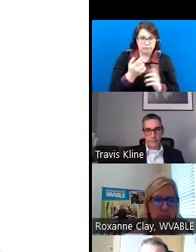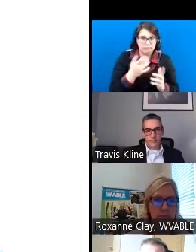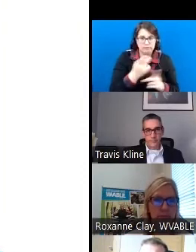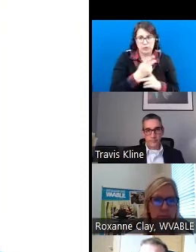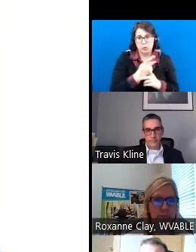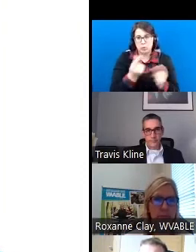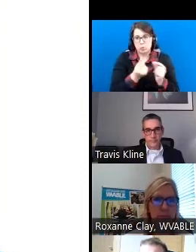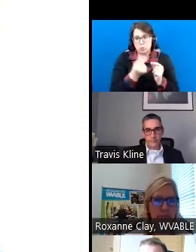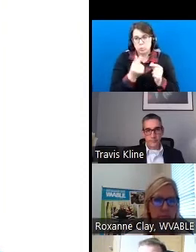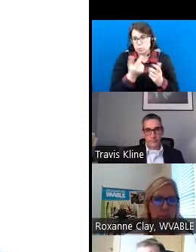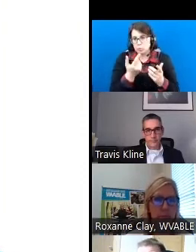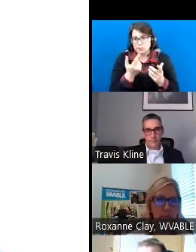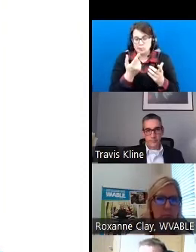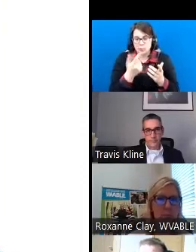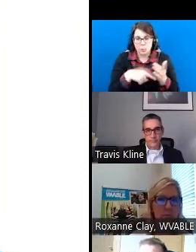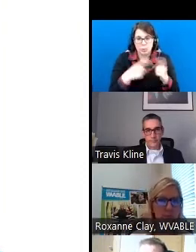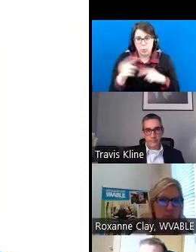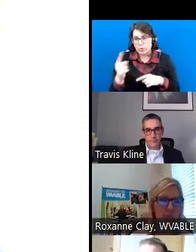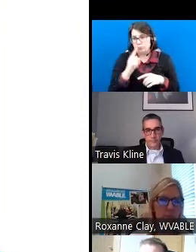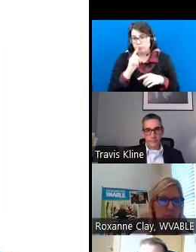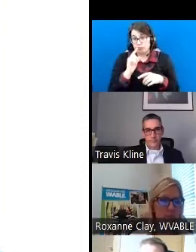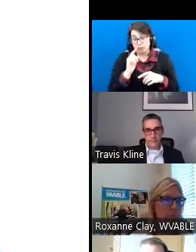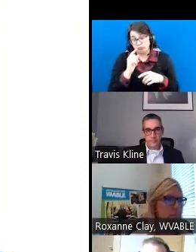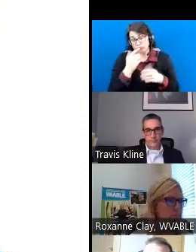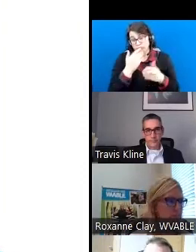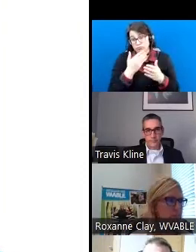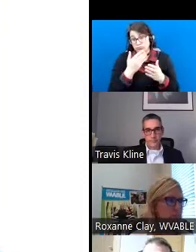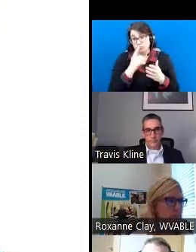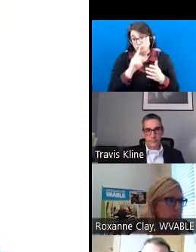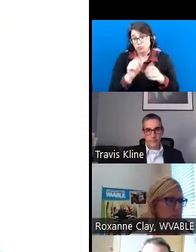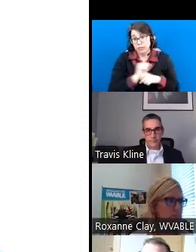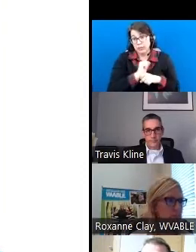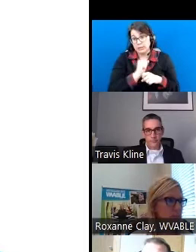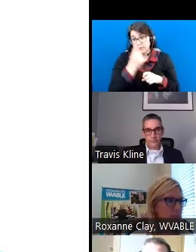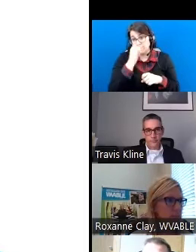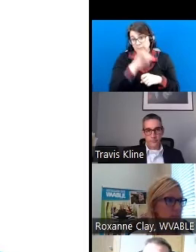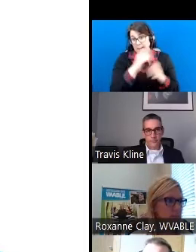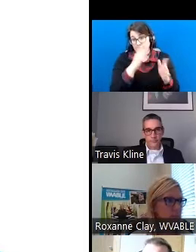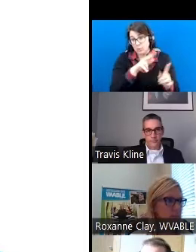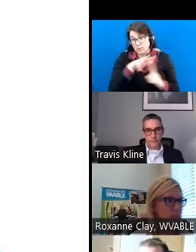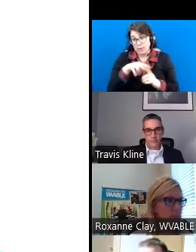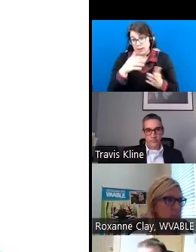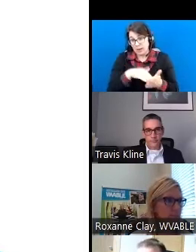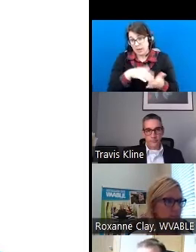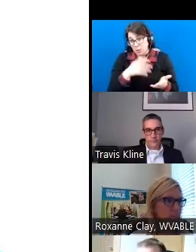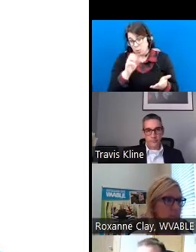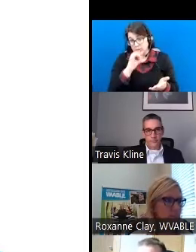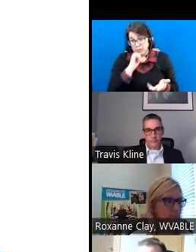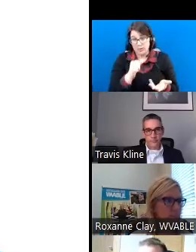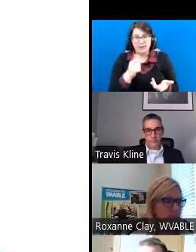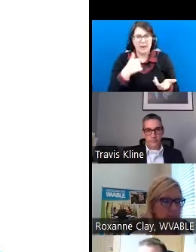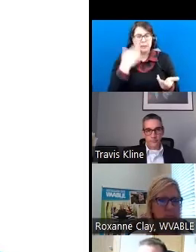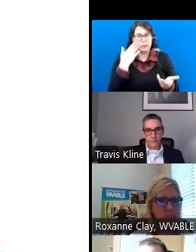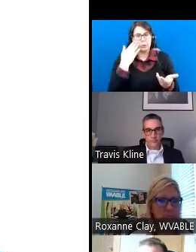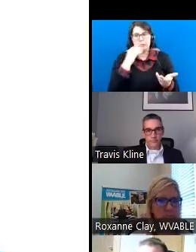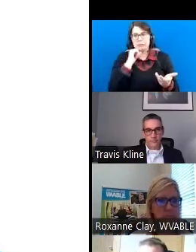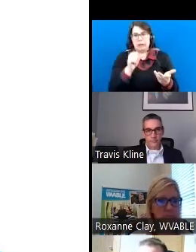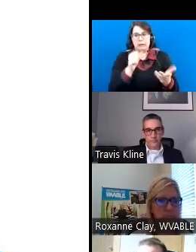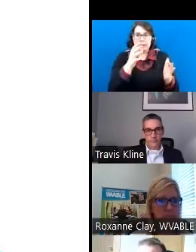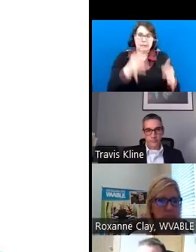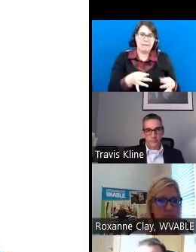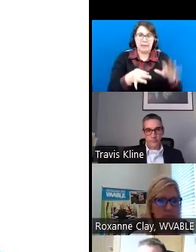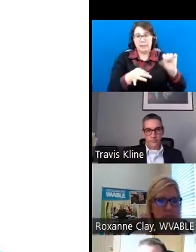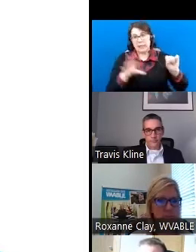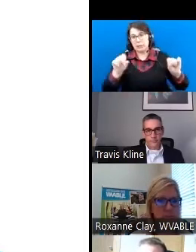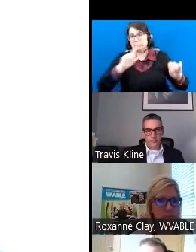is it realistic for that individual to reapply for services? I know that's not a definite yes-no